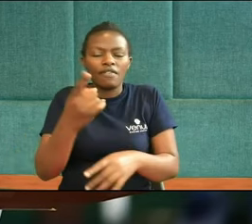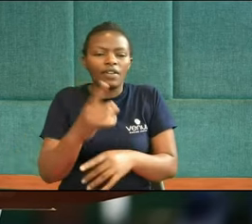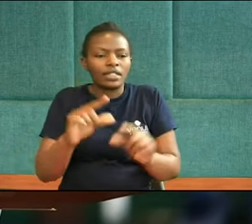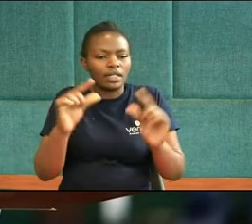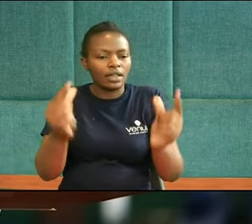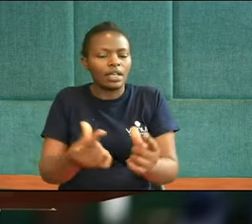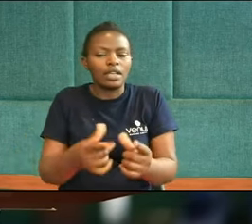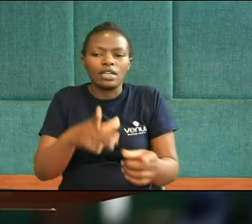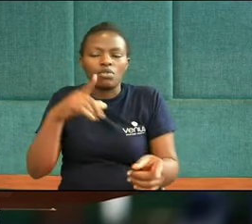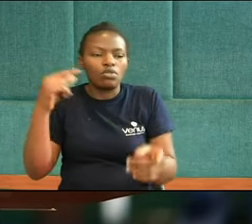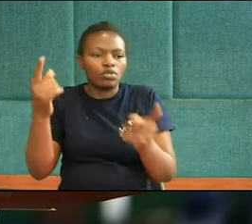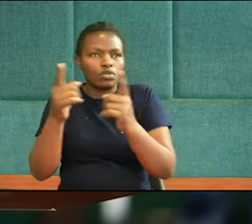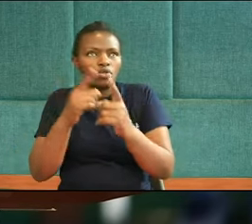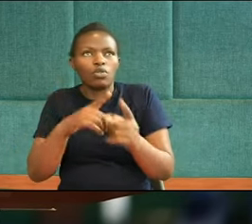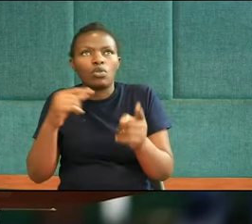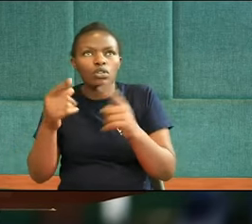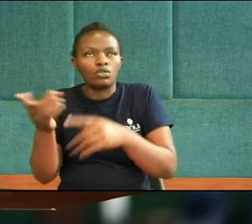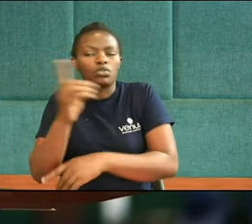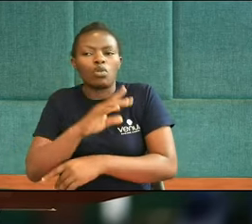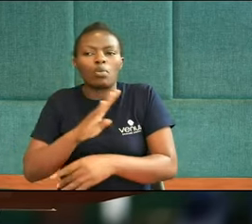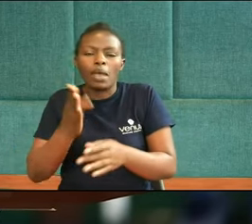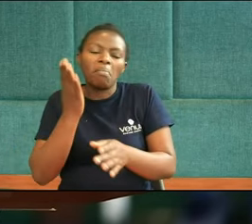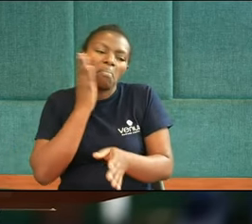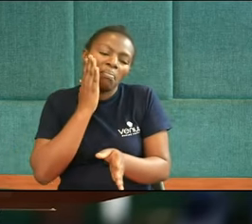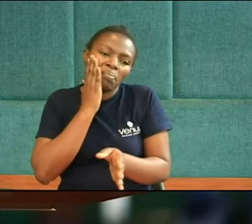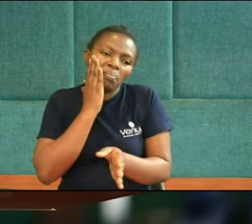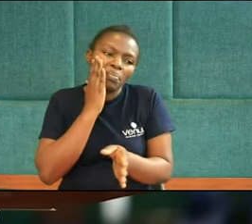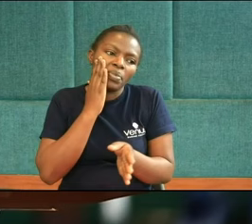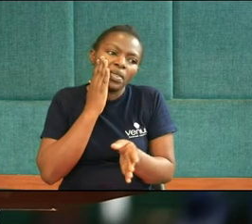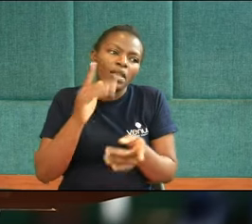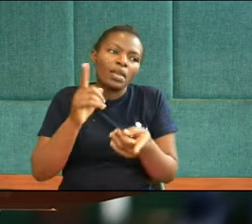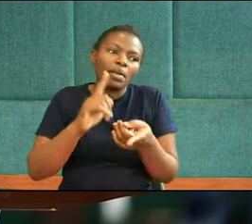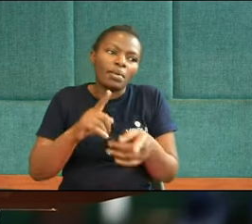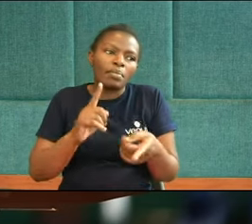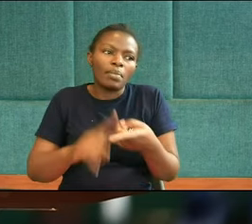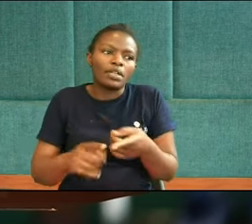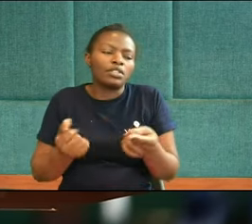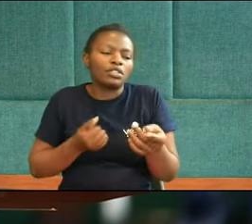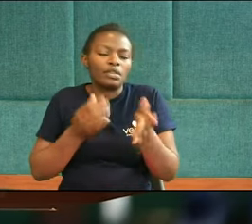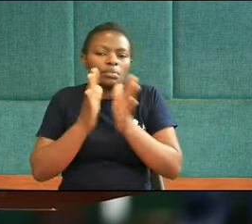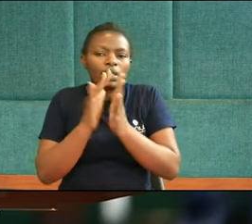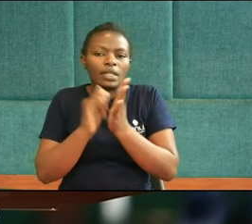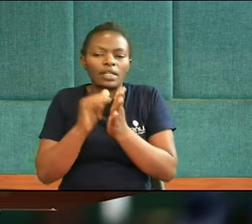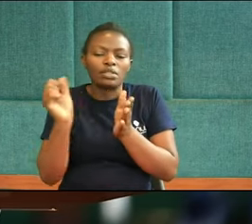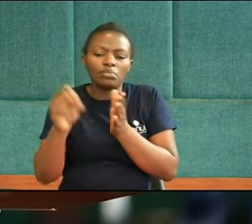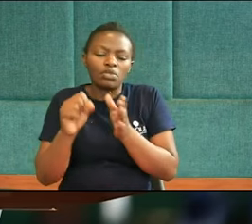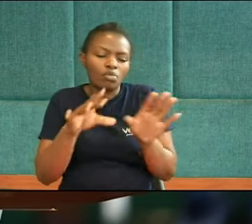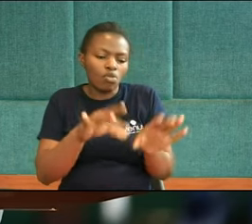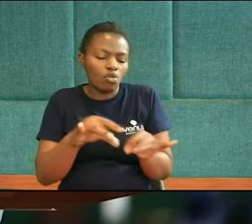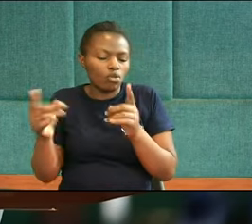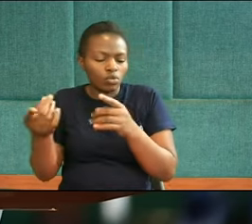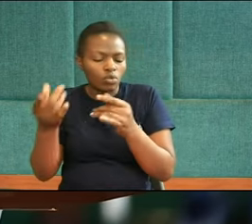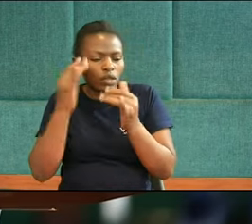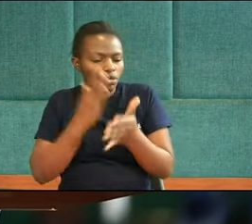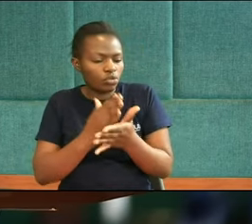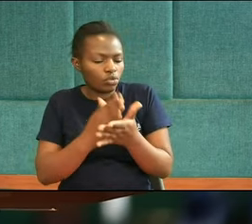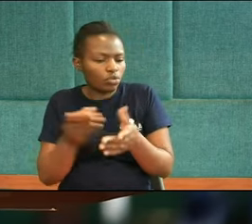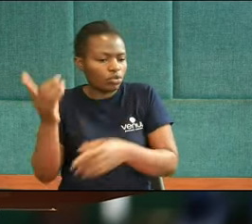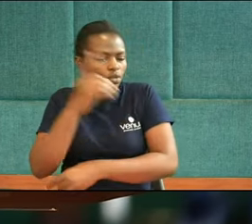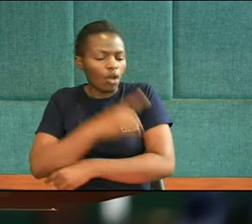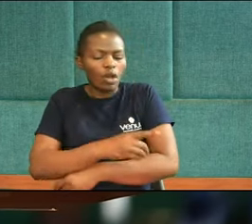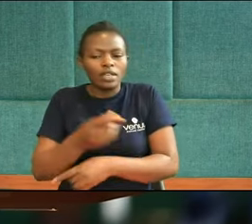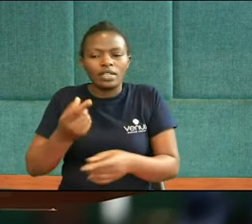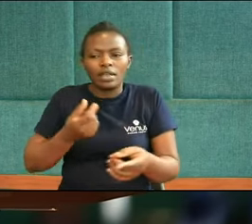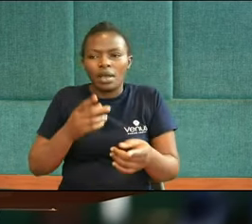mother, so she was overjoyed when she heard that she would enter in a real school. I'm going to a real school, she